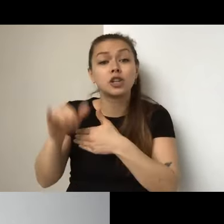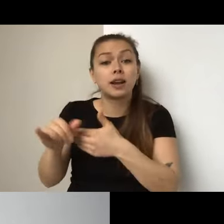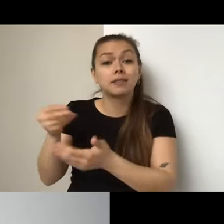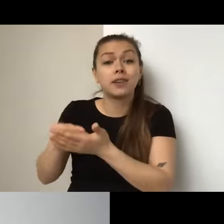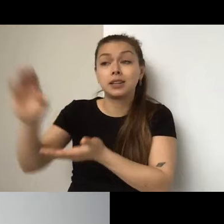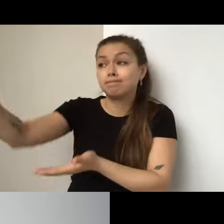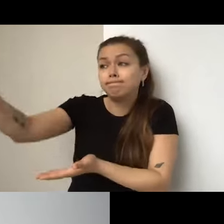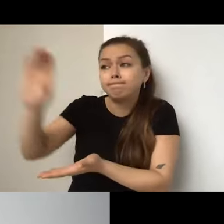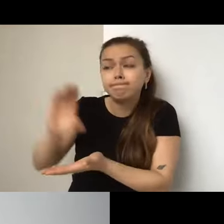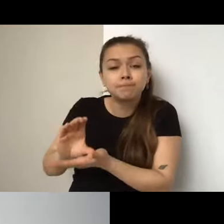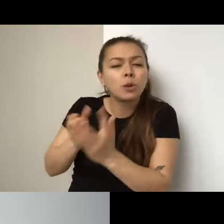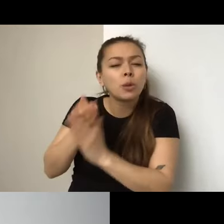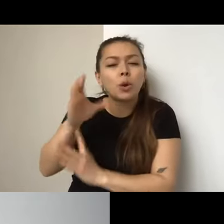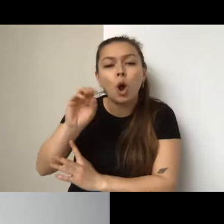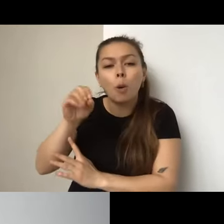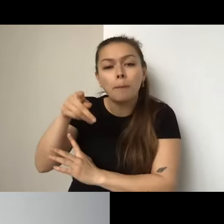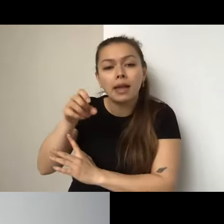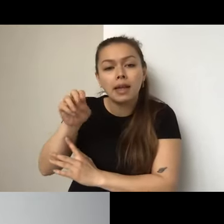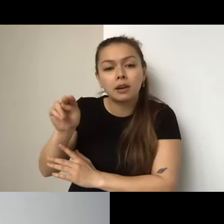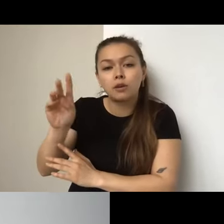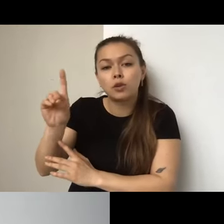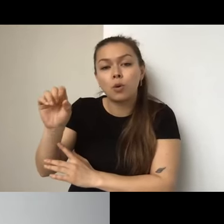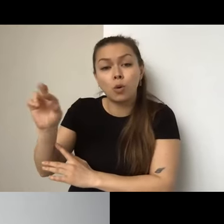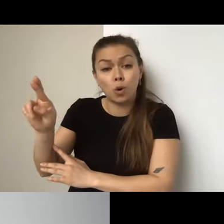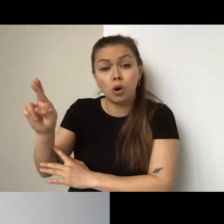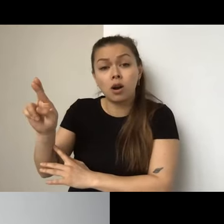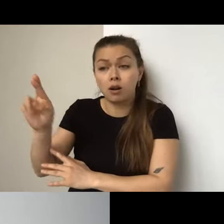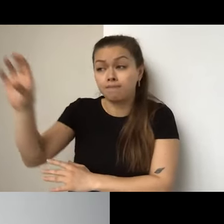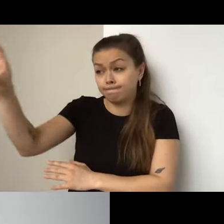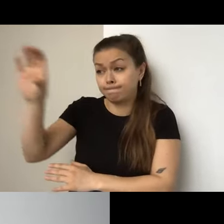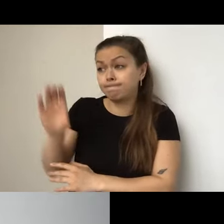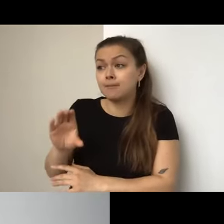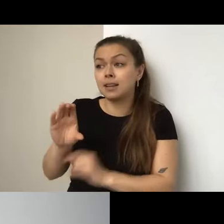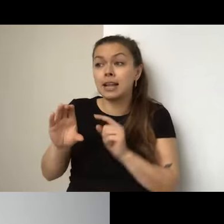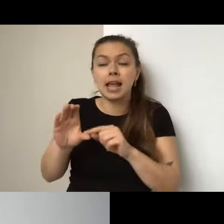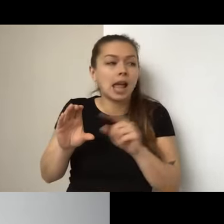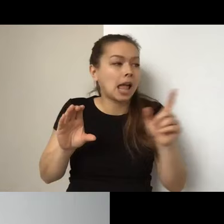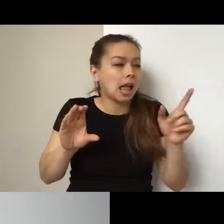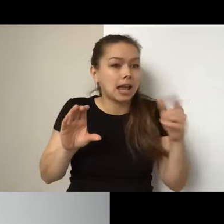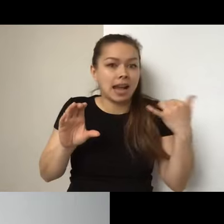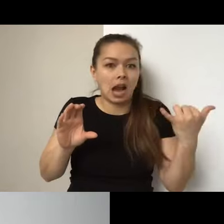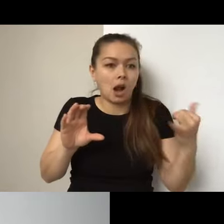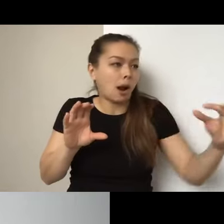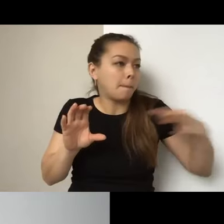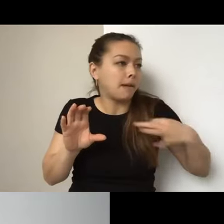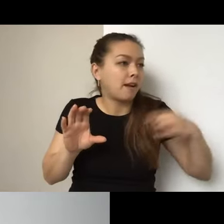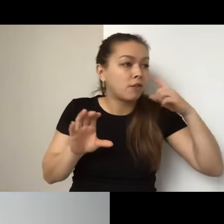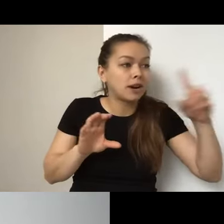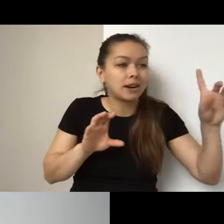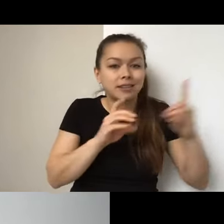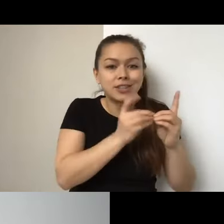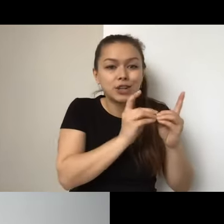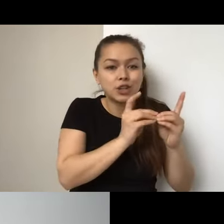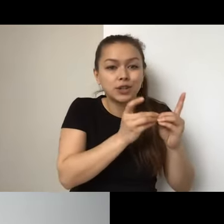a digital hub, you can't come to the digital solutions incubator and receive additional funding for that project. You can receive